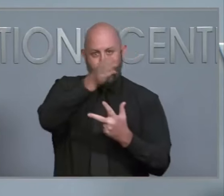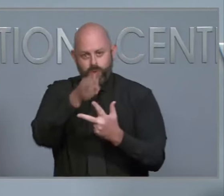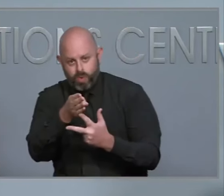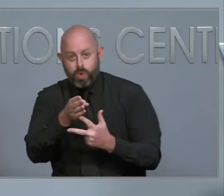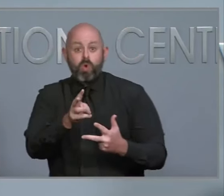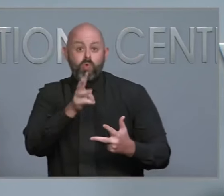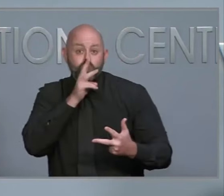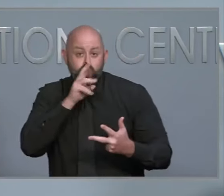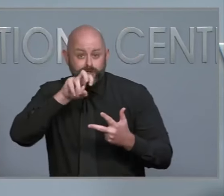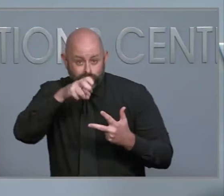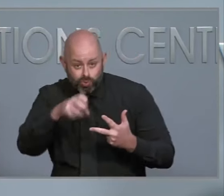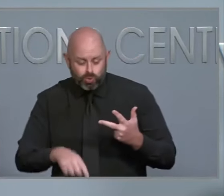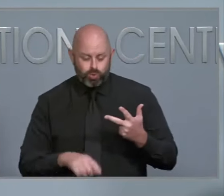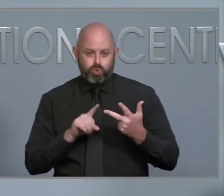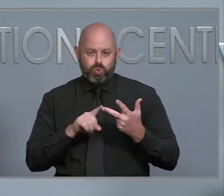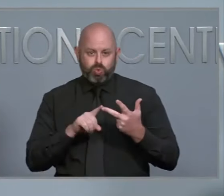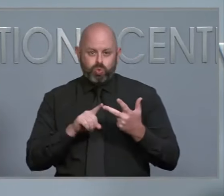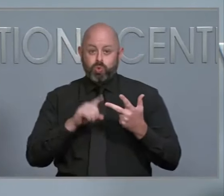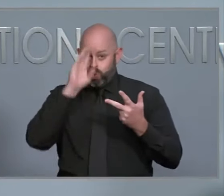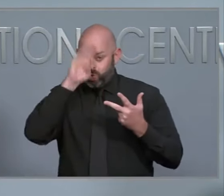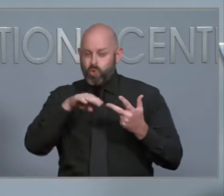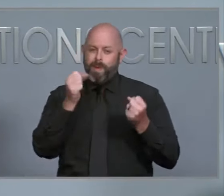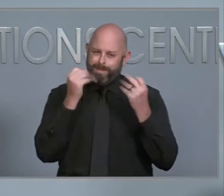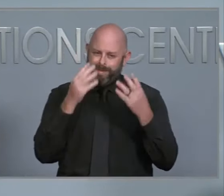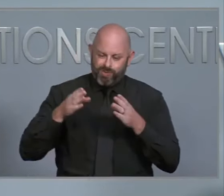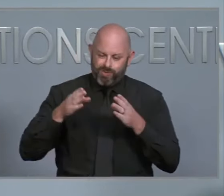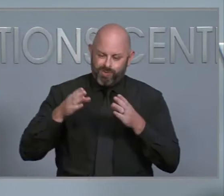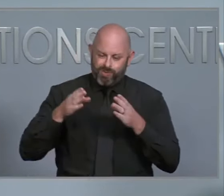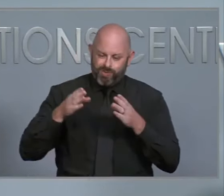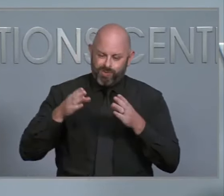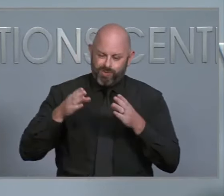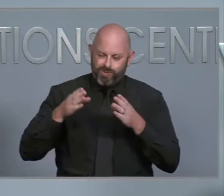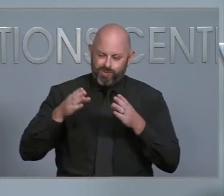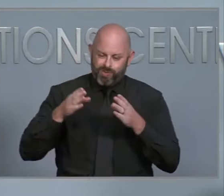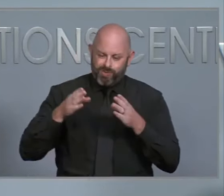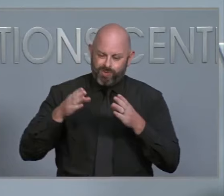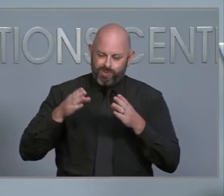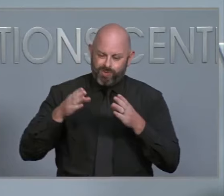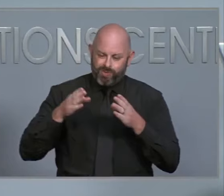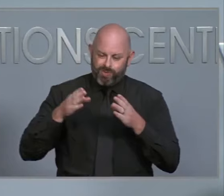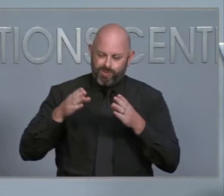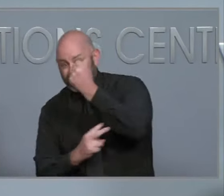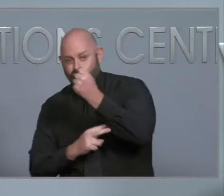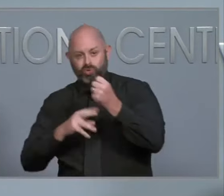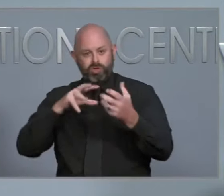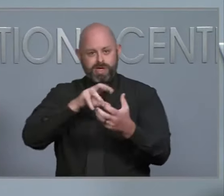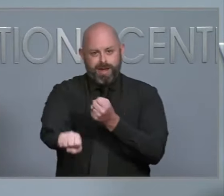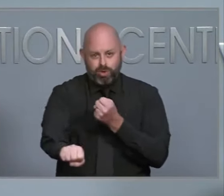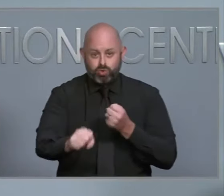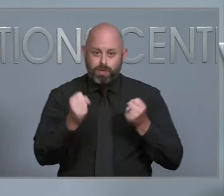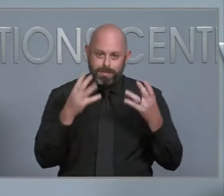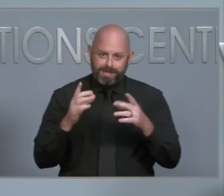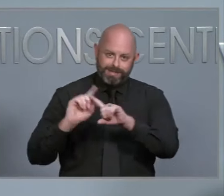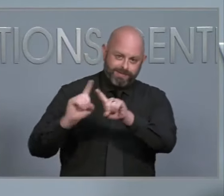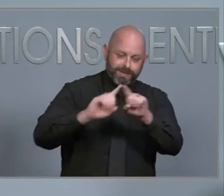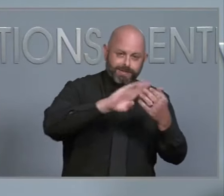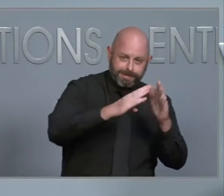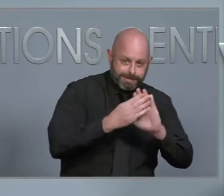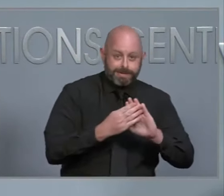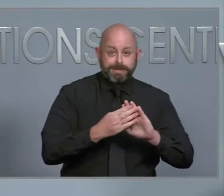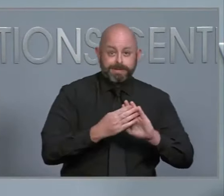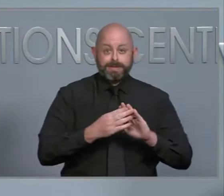significant infrastructure damage from the amount of water that impacted a number of these communities that are going to have significant rebuild impacts